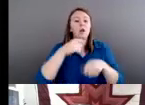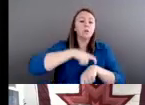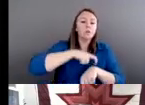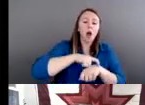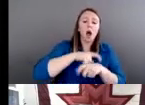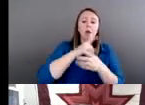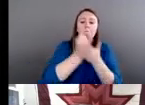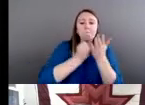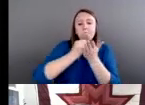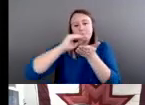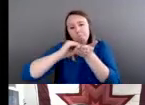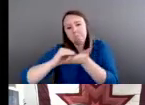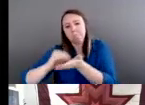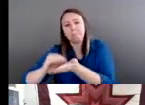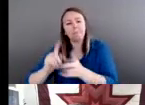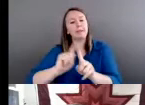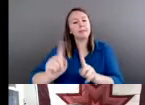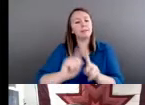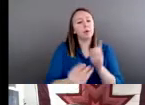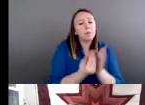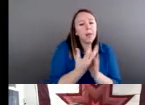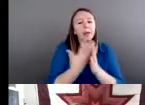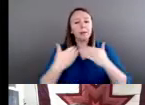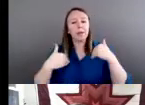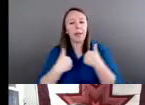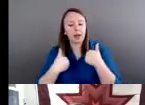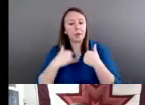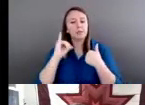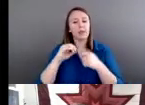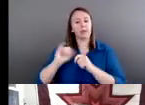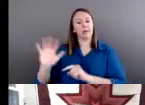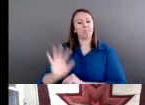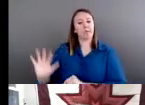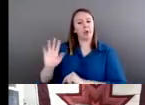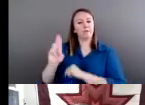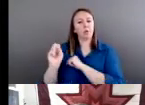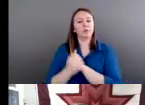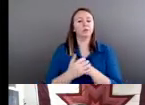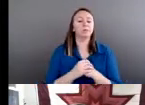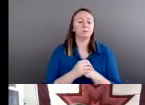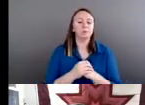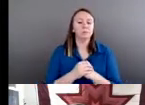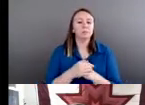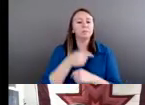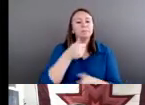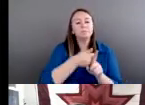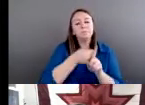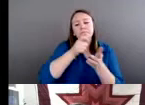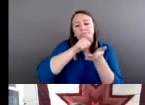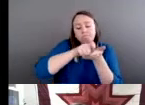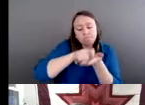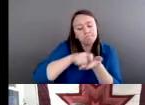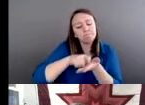animal life in this part of the continent. And he wrote a lot. He wrote lots of journals and lots